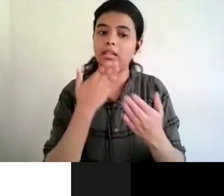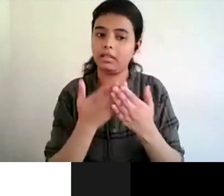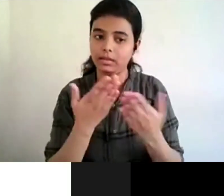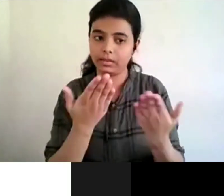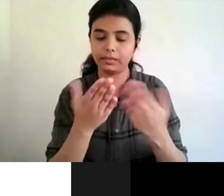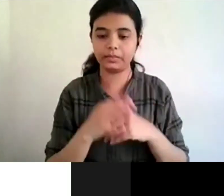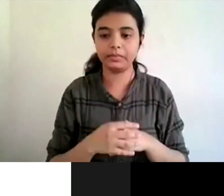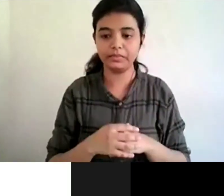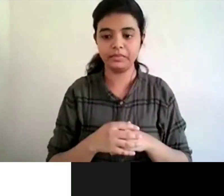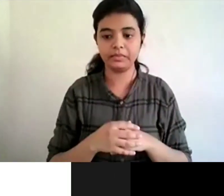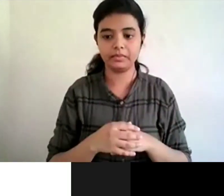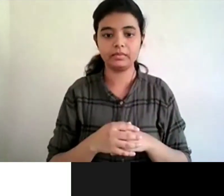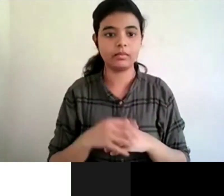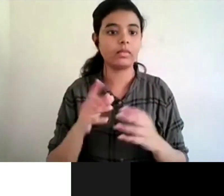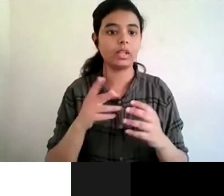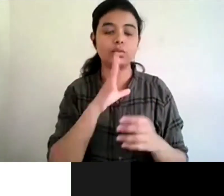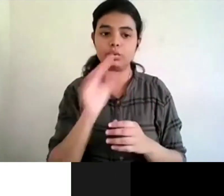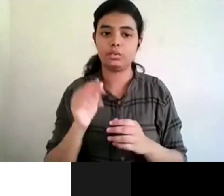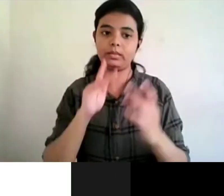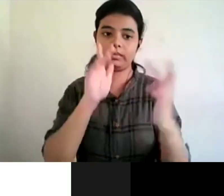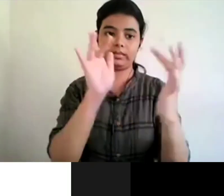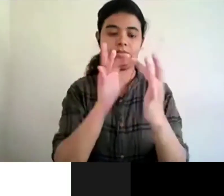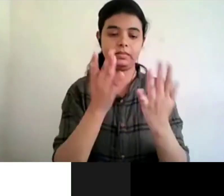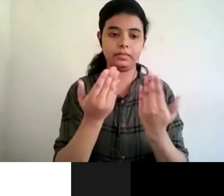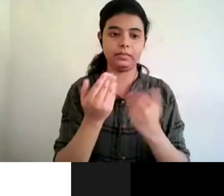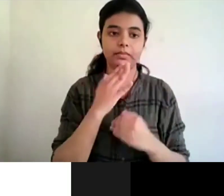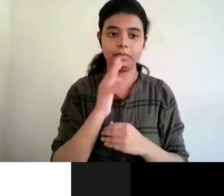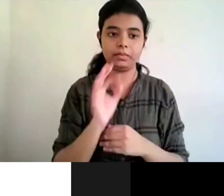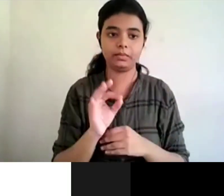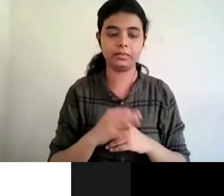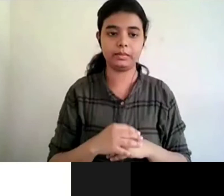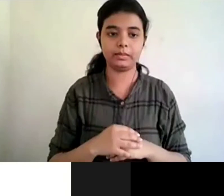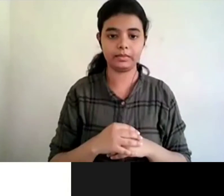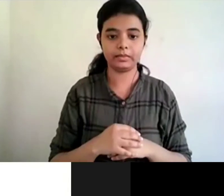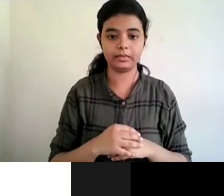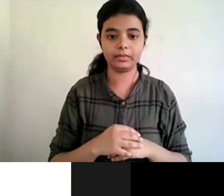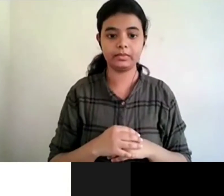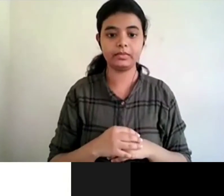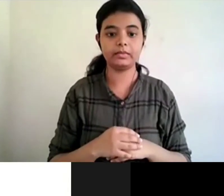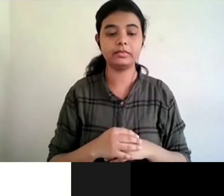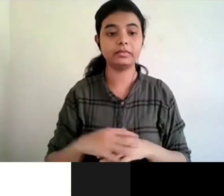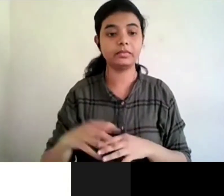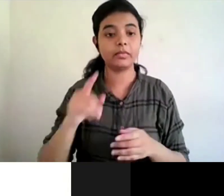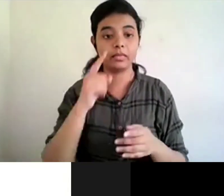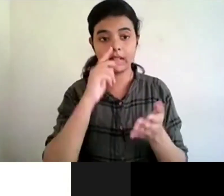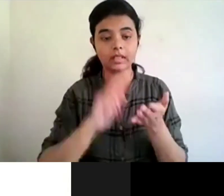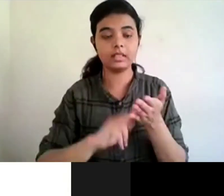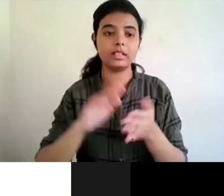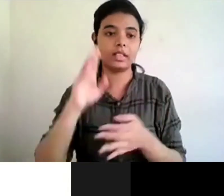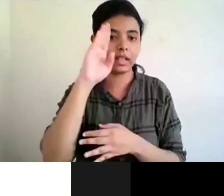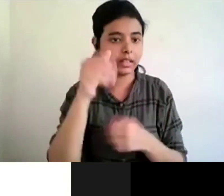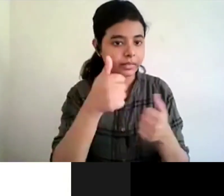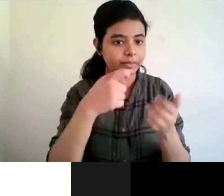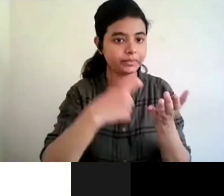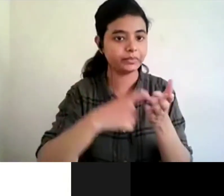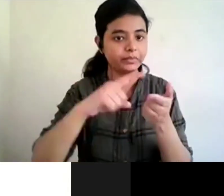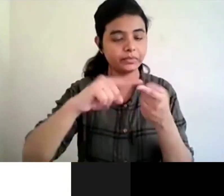we'll definitely contact so hi reka please go ahead and ask a question